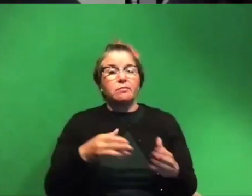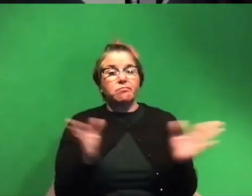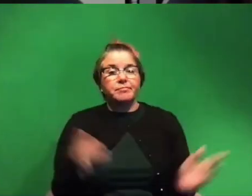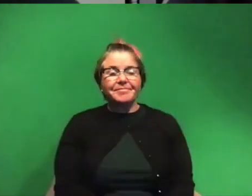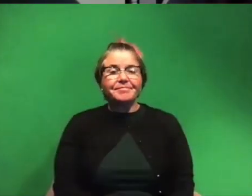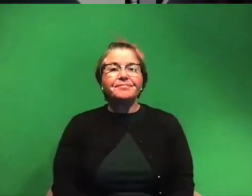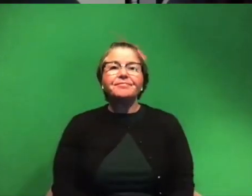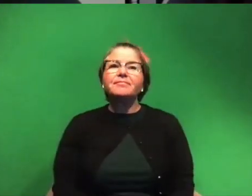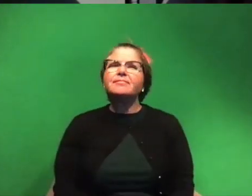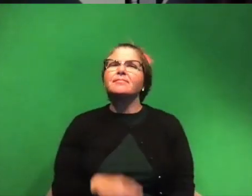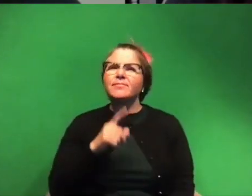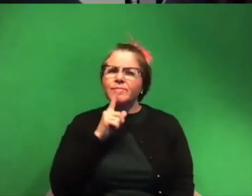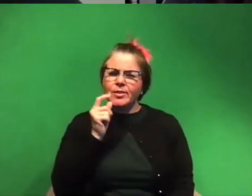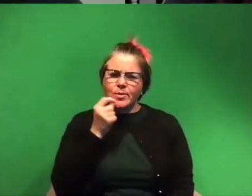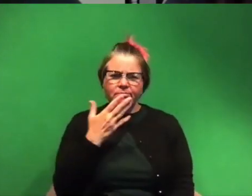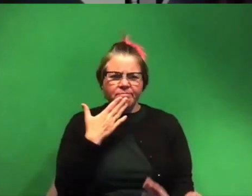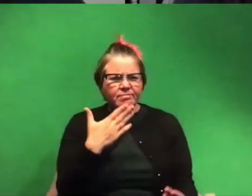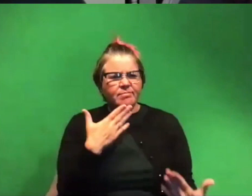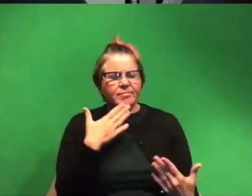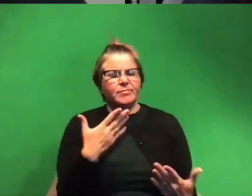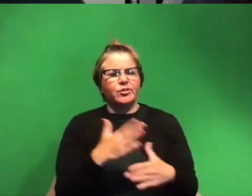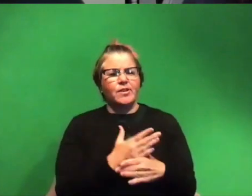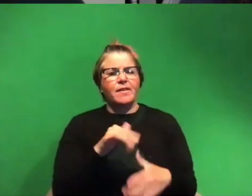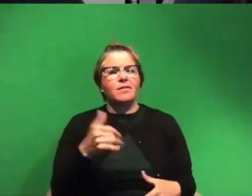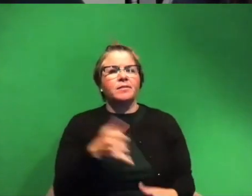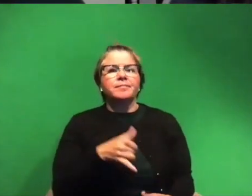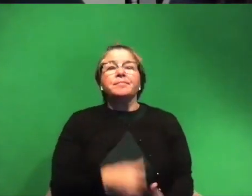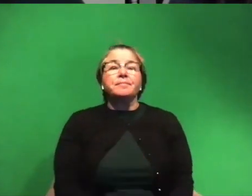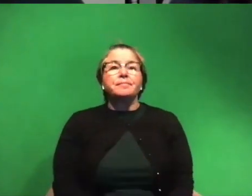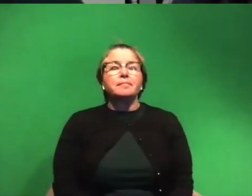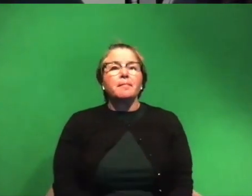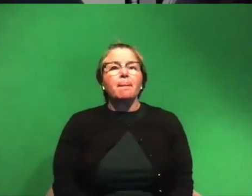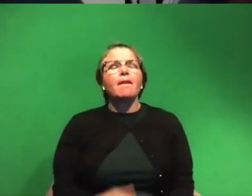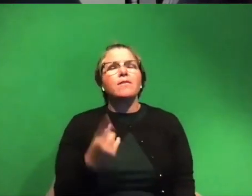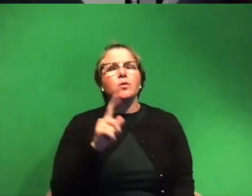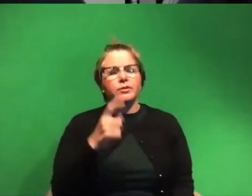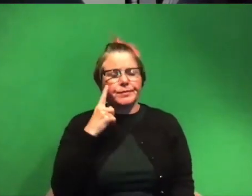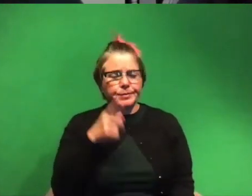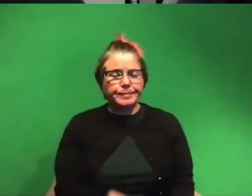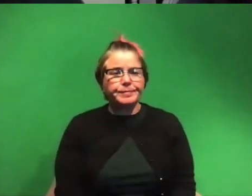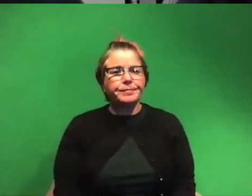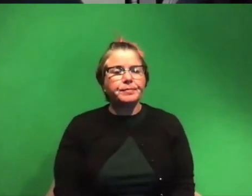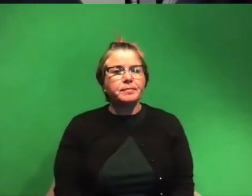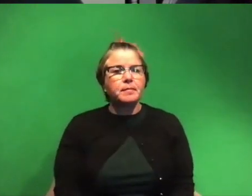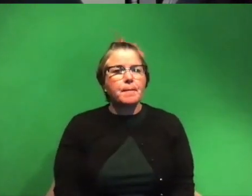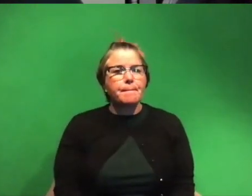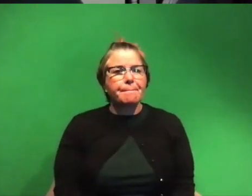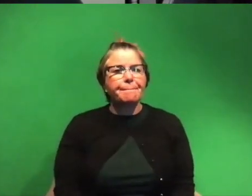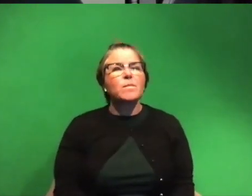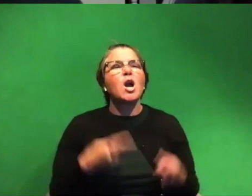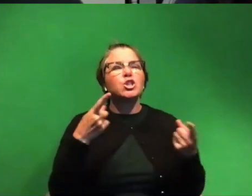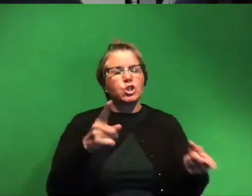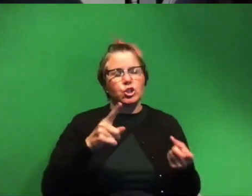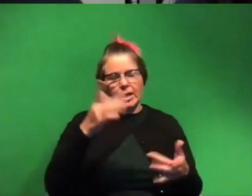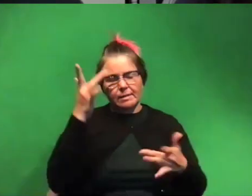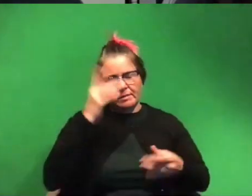that's really cool thank you so much uh for sharing that with us so um here's a question for you why during a pandemic is